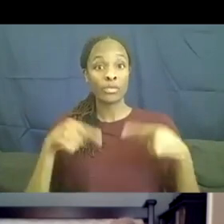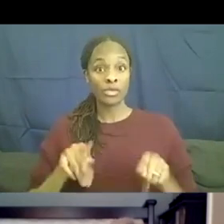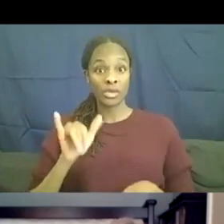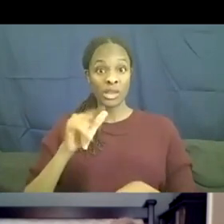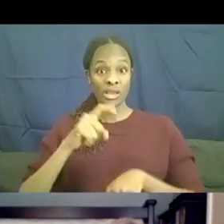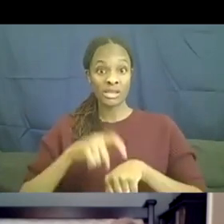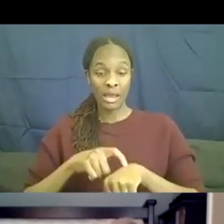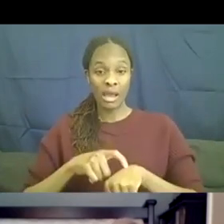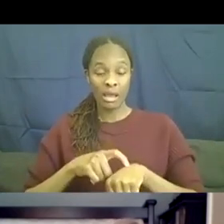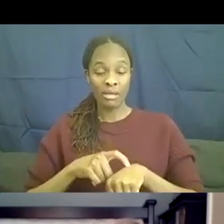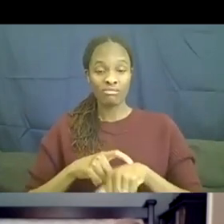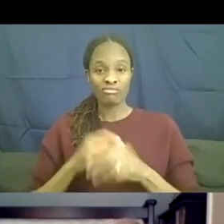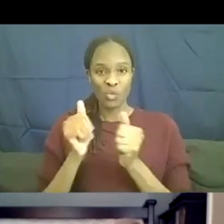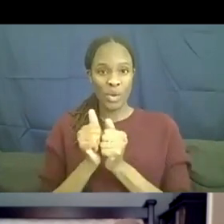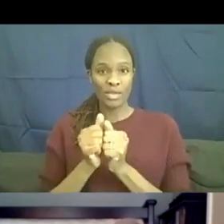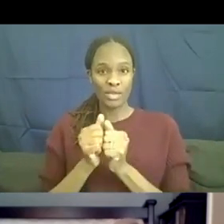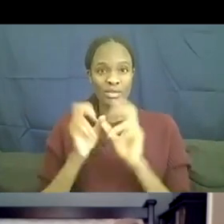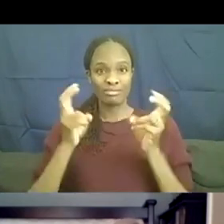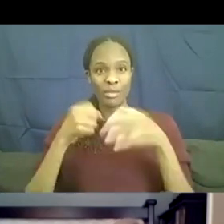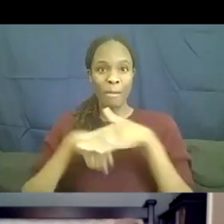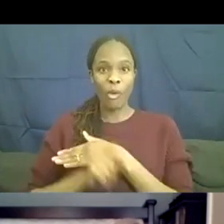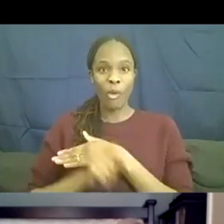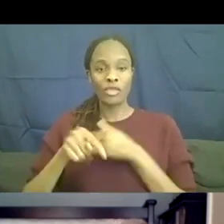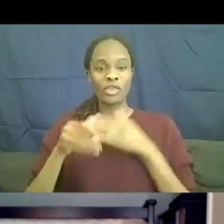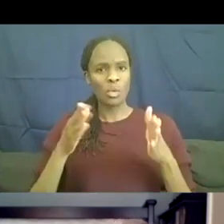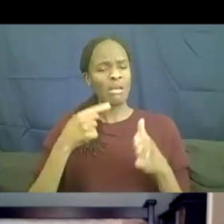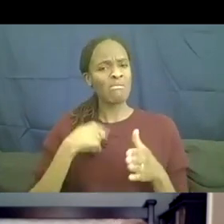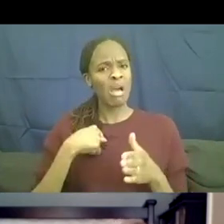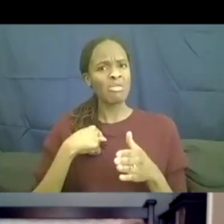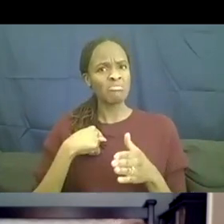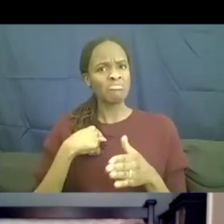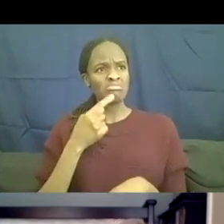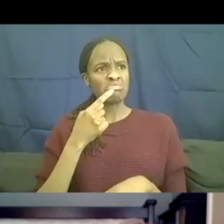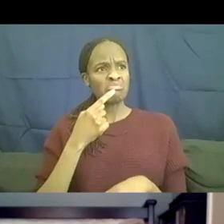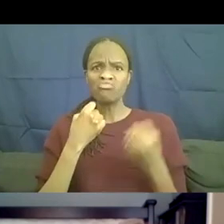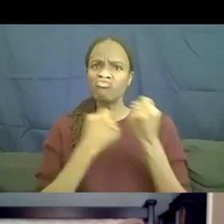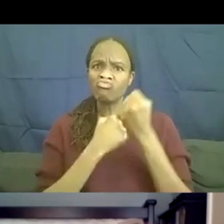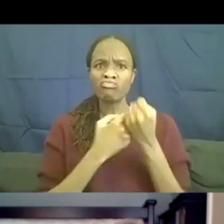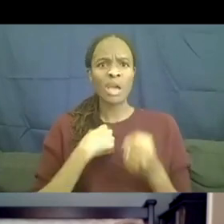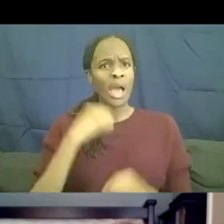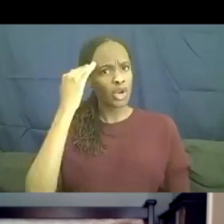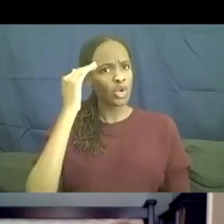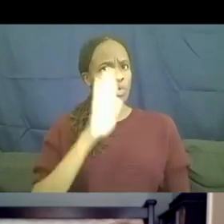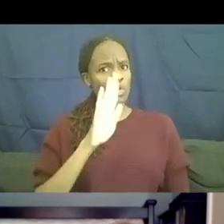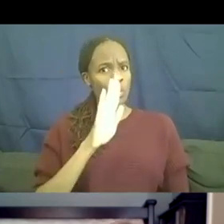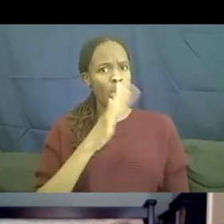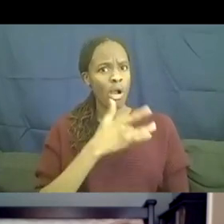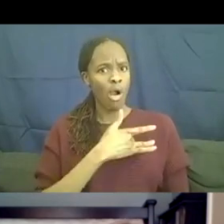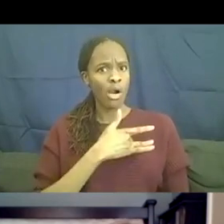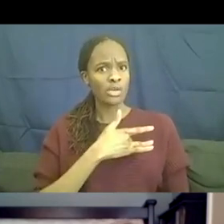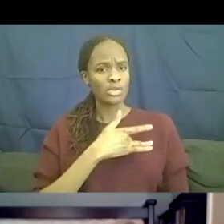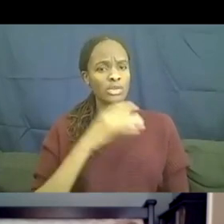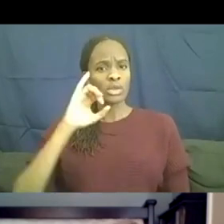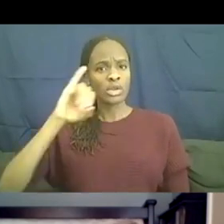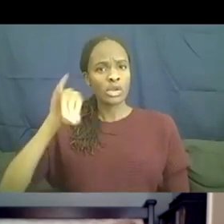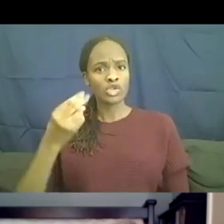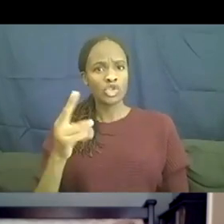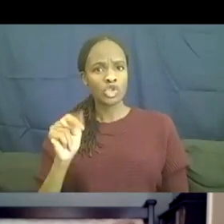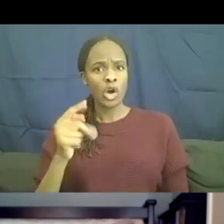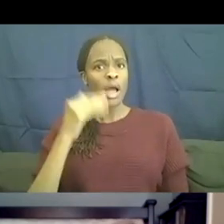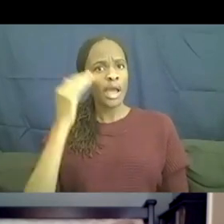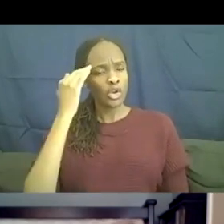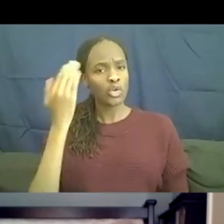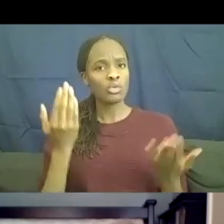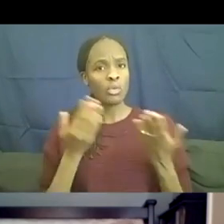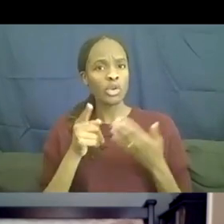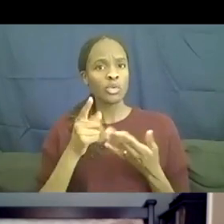Born This Way, I, I was pretty on board and knew, knew your heart, John, and knew what was, what you were trying to